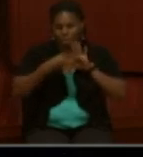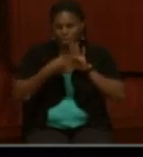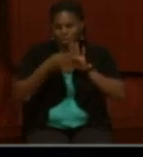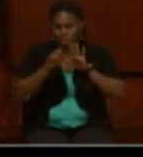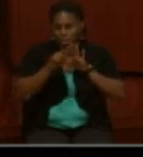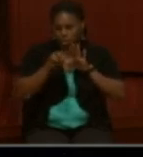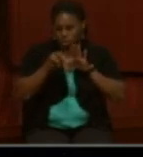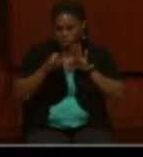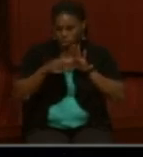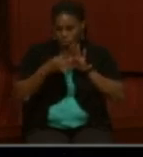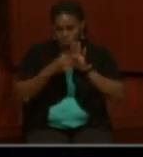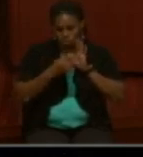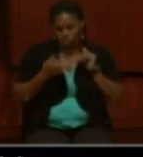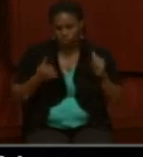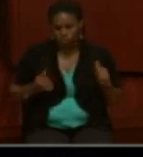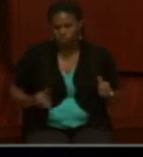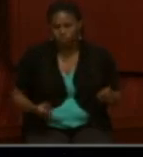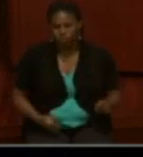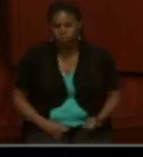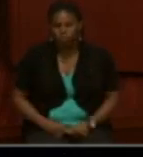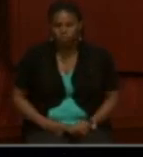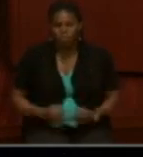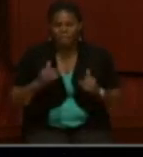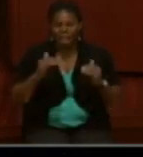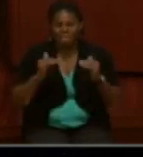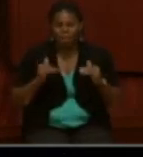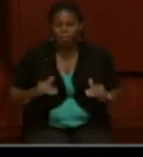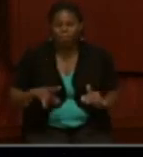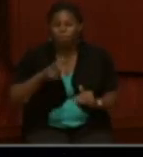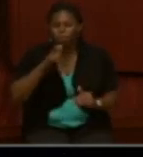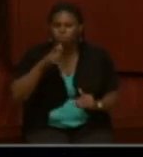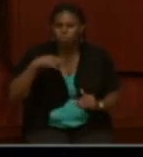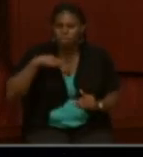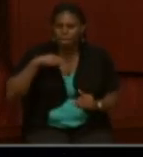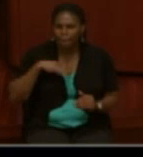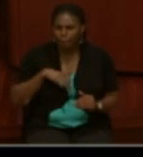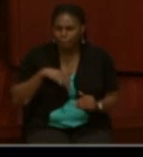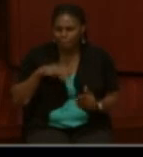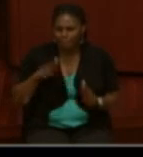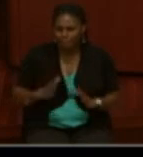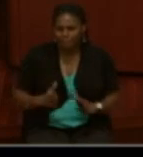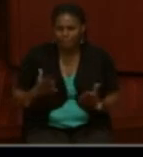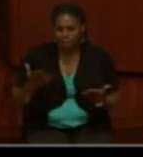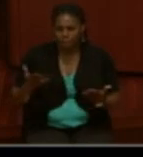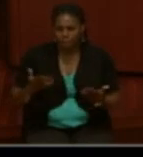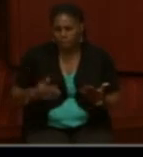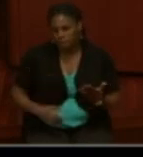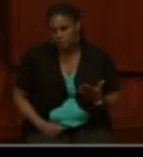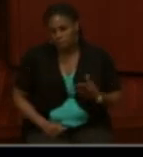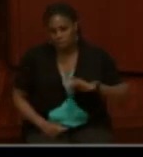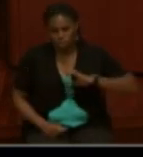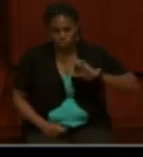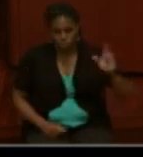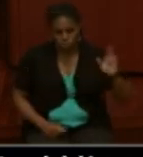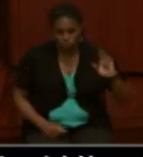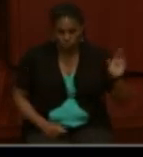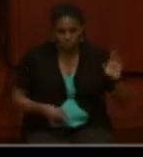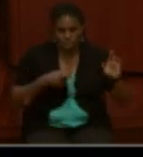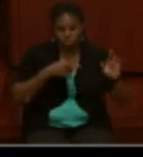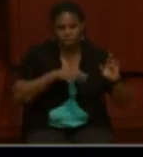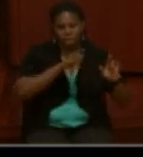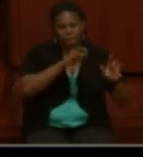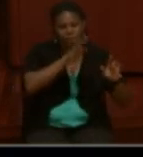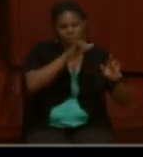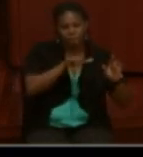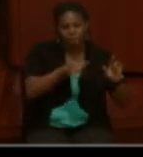So at the bottom we have who the applicant was. So in this case in the lower right-hand corner we have Mary Hughes as the